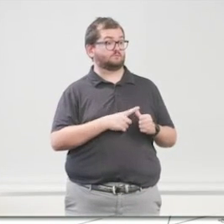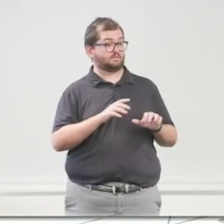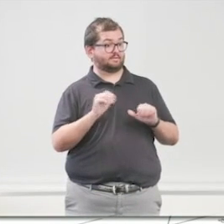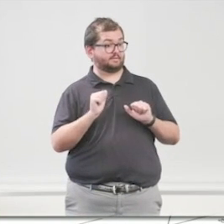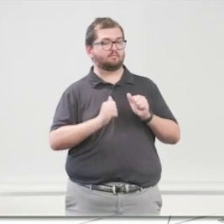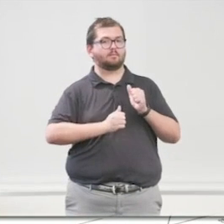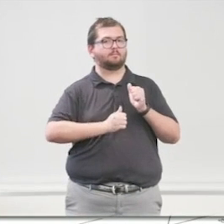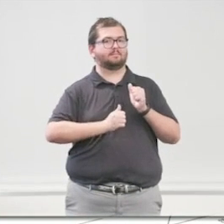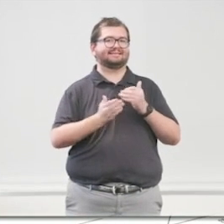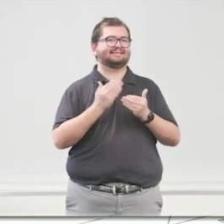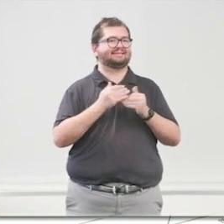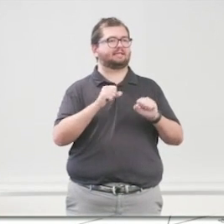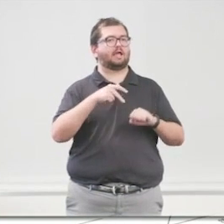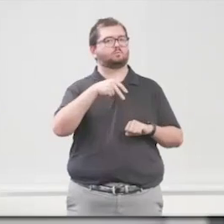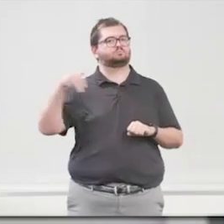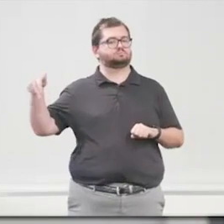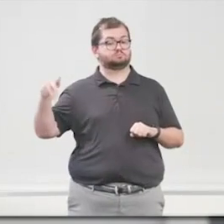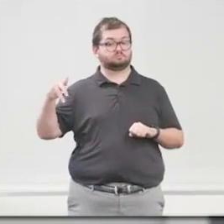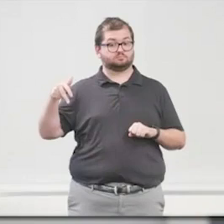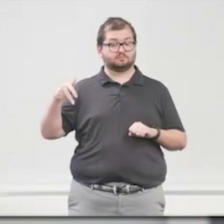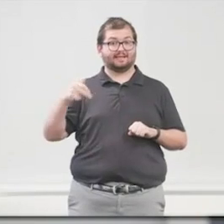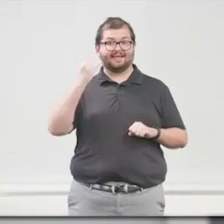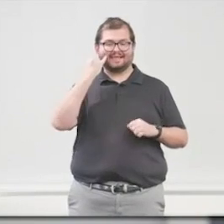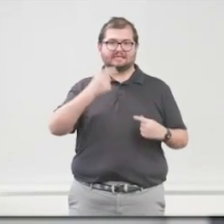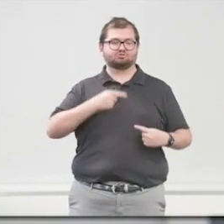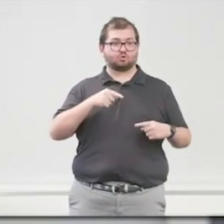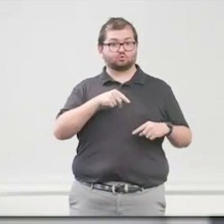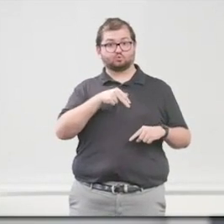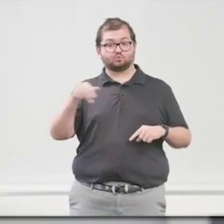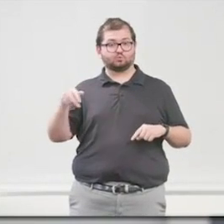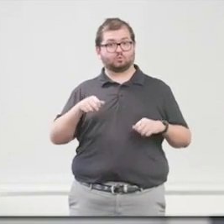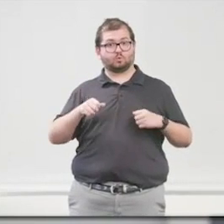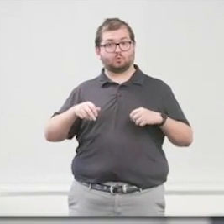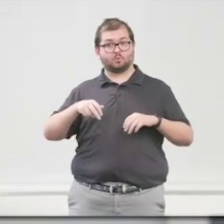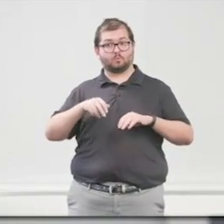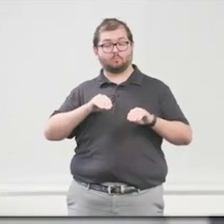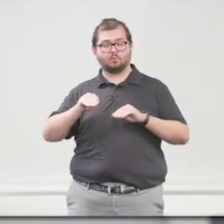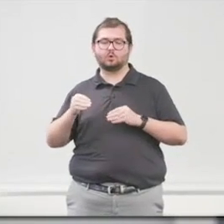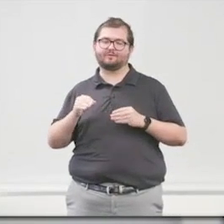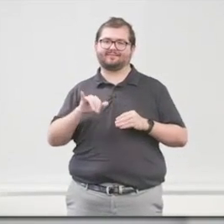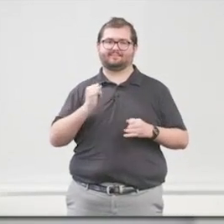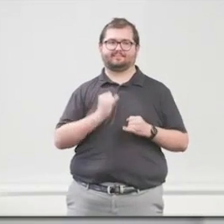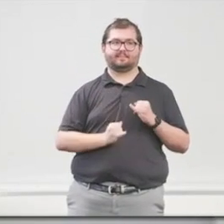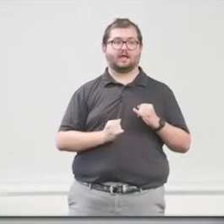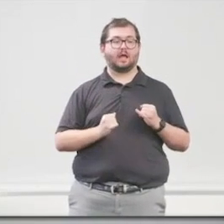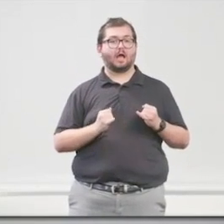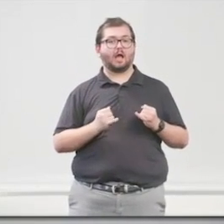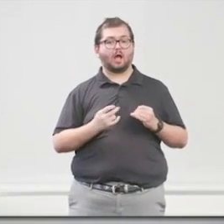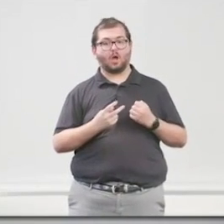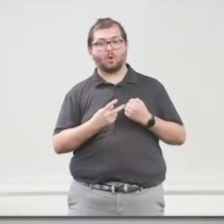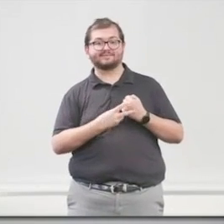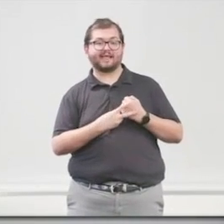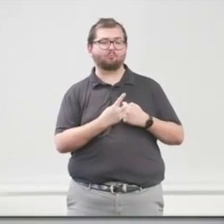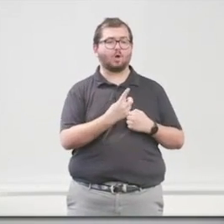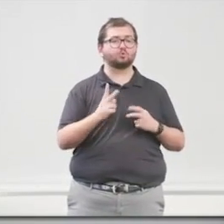most mobile. The least mobile go out last. Because I'm not interested in saving onesie, twosie. I'm